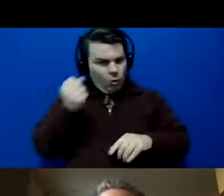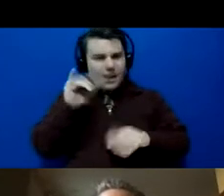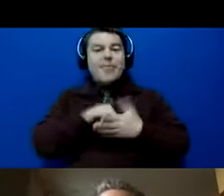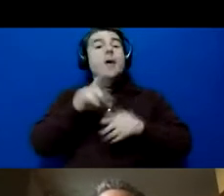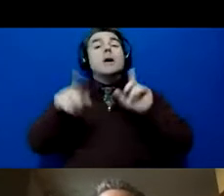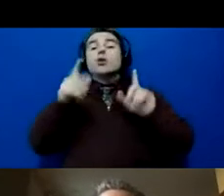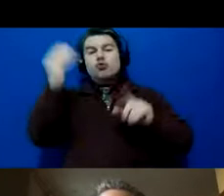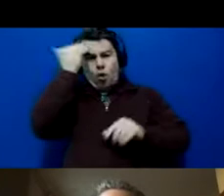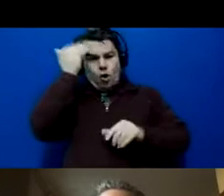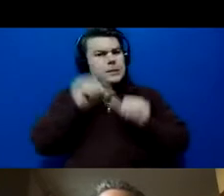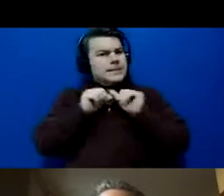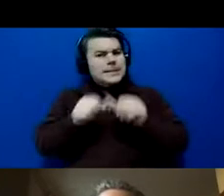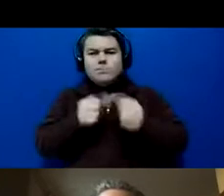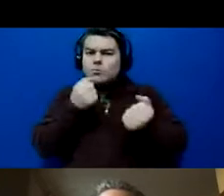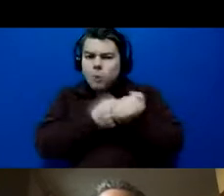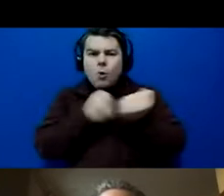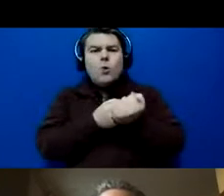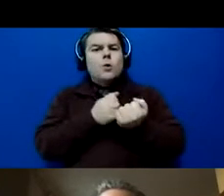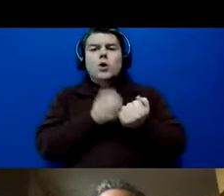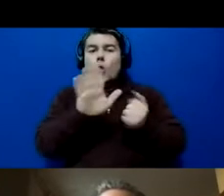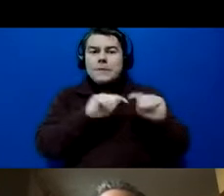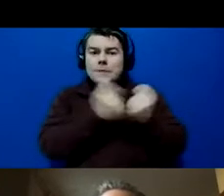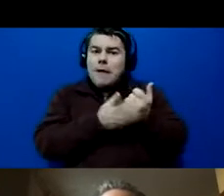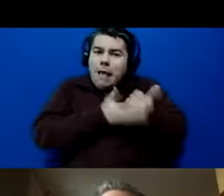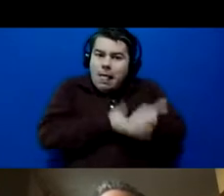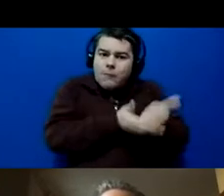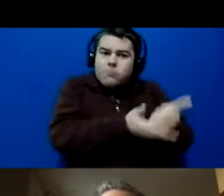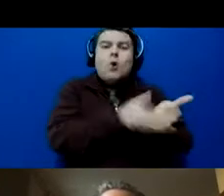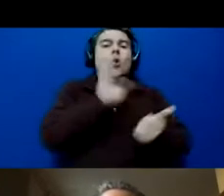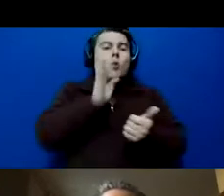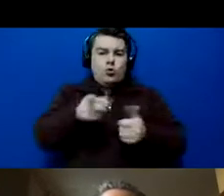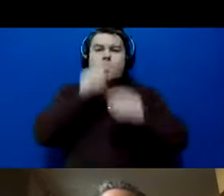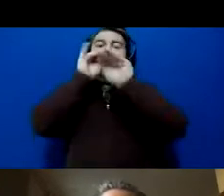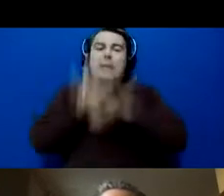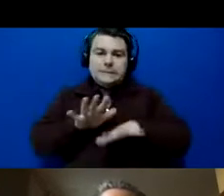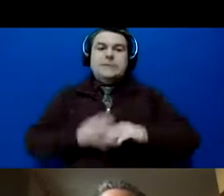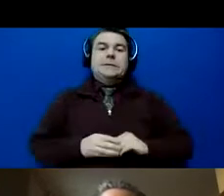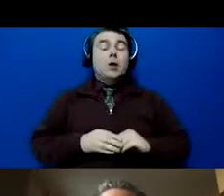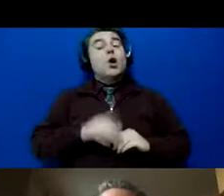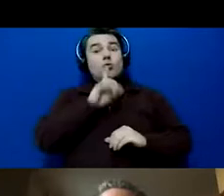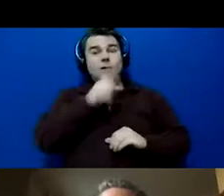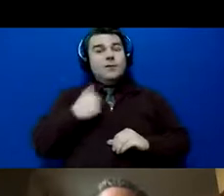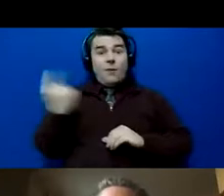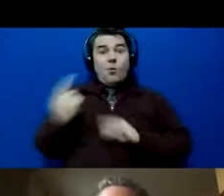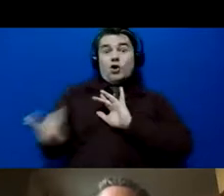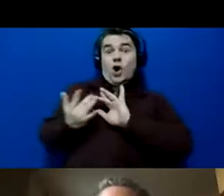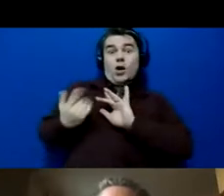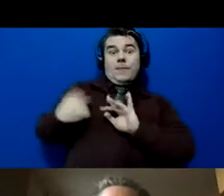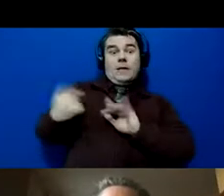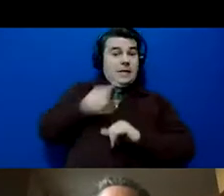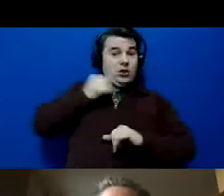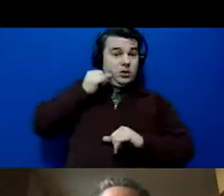supporting and helping your team and you will be blessed by it. In fact, I had somebody contacting me yesterday and they're like,